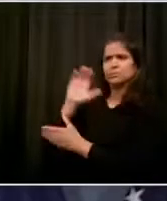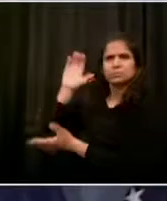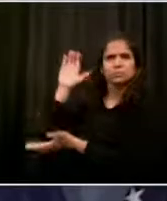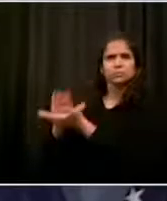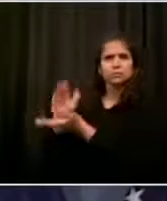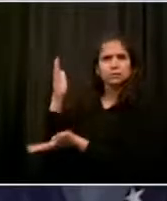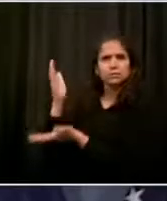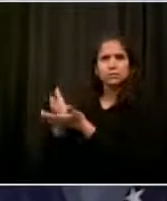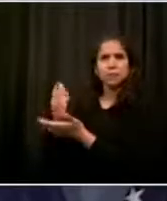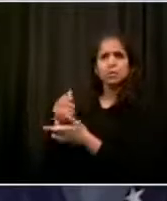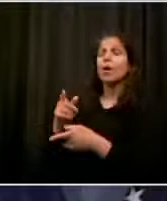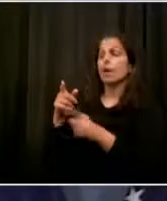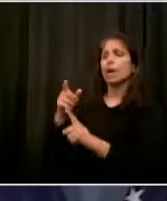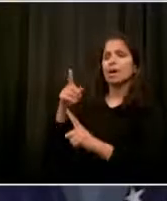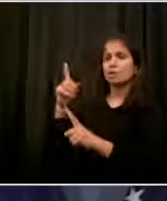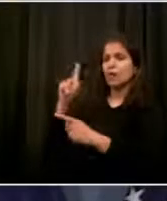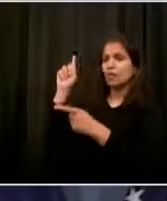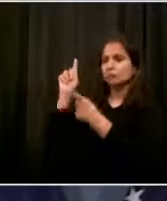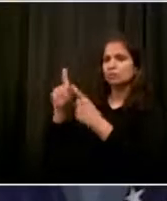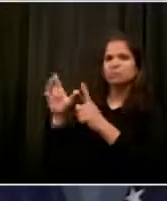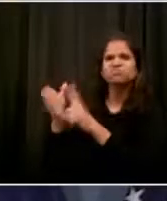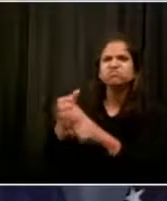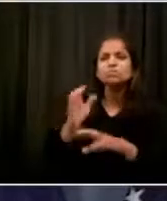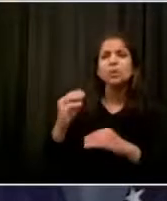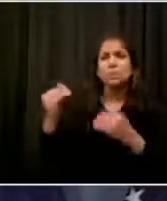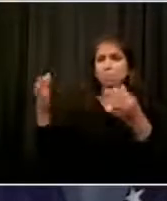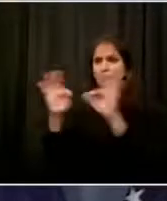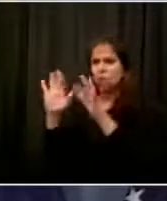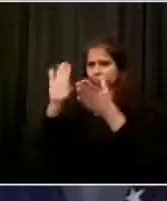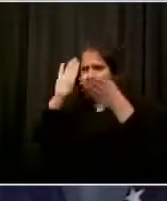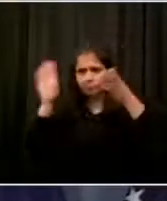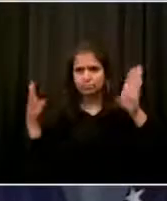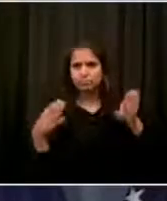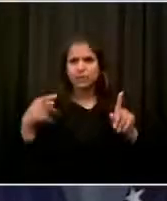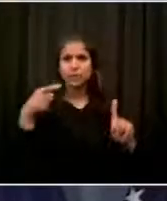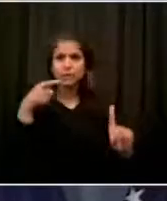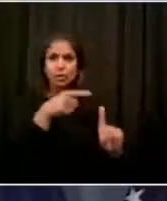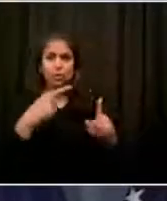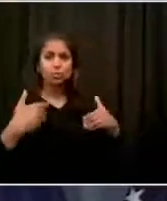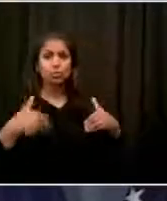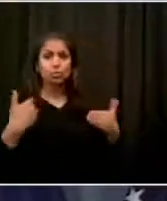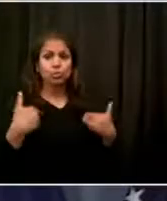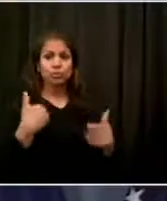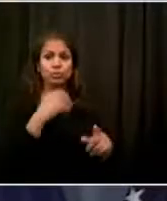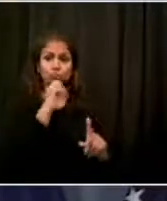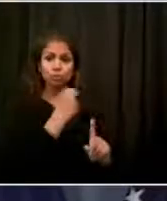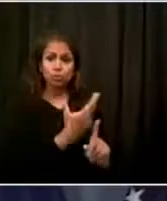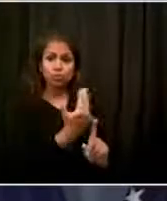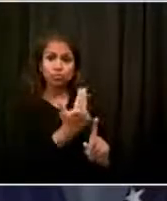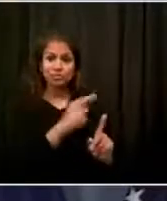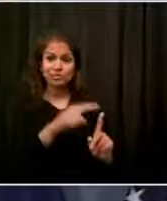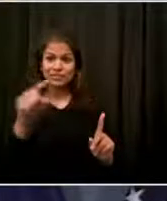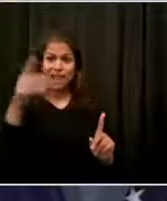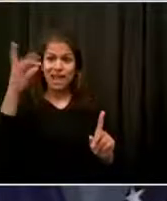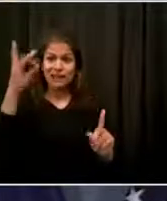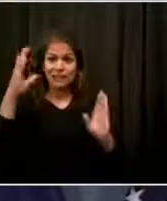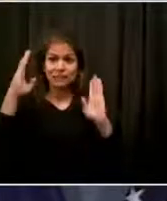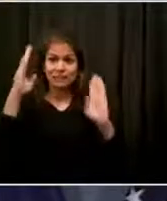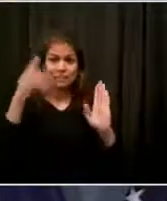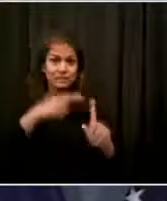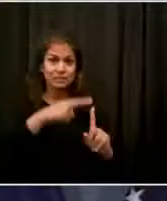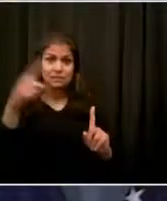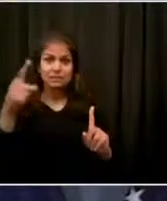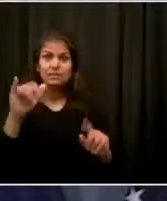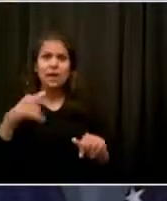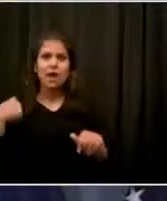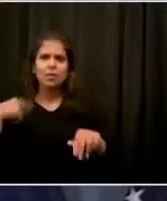said that if there was any place he would ever want to see money go, if he had to lose money from his budget, he said, if I had to lose it, I'd